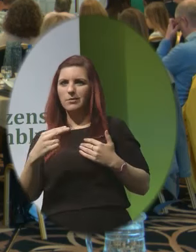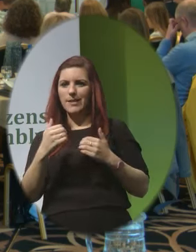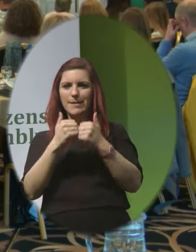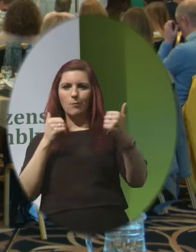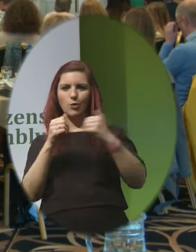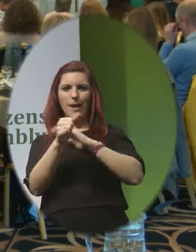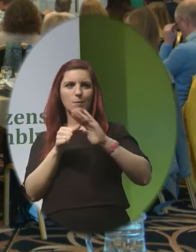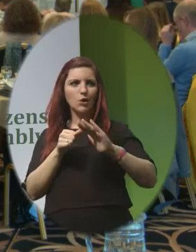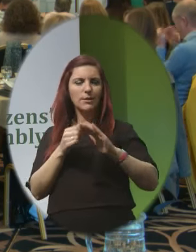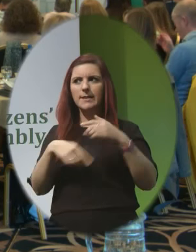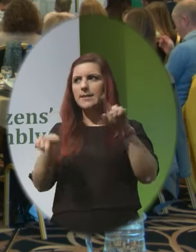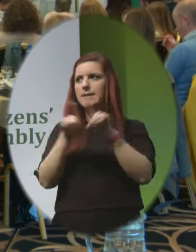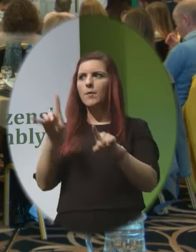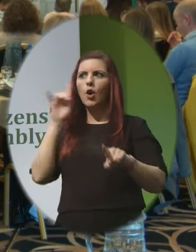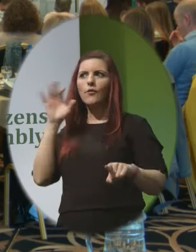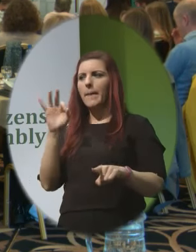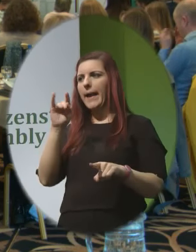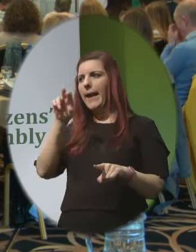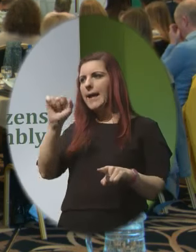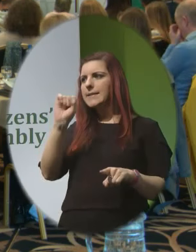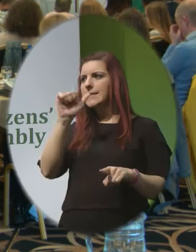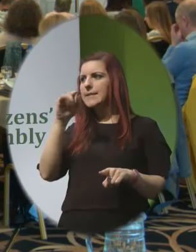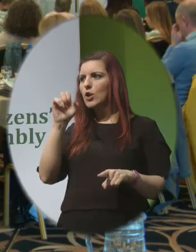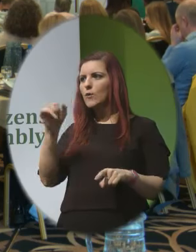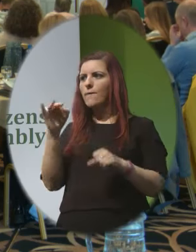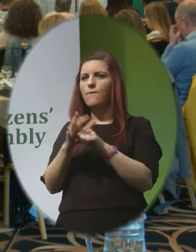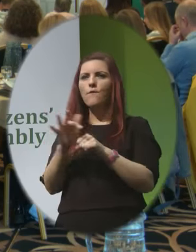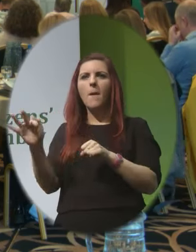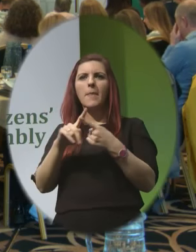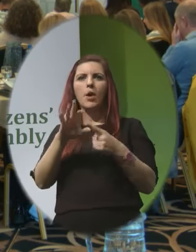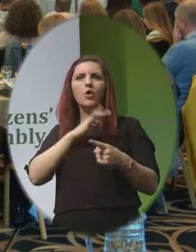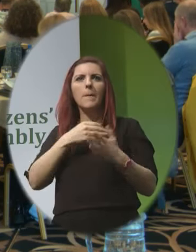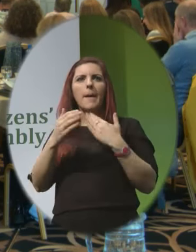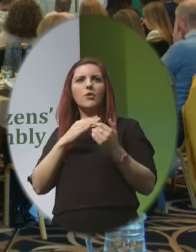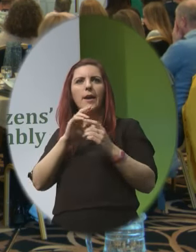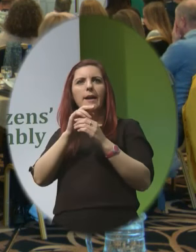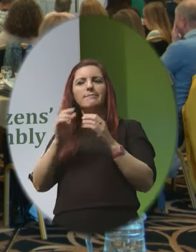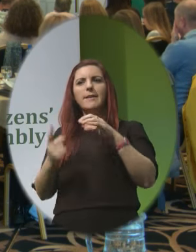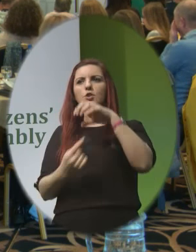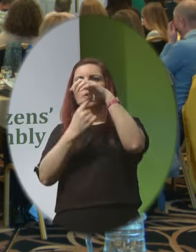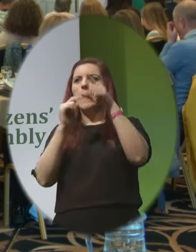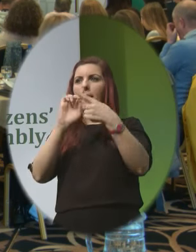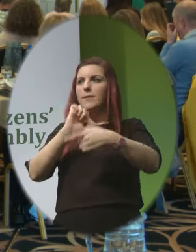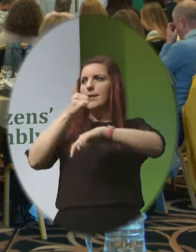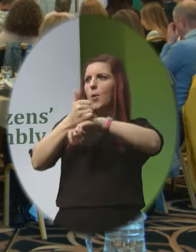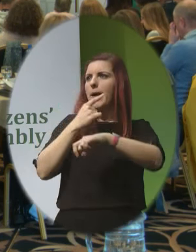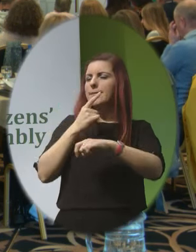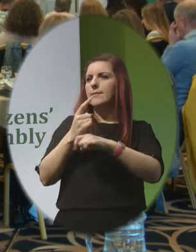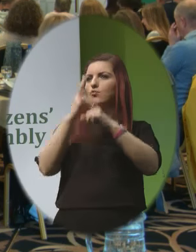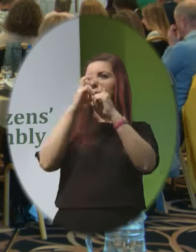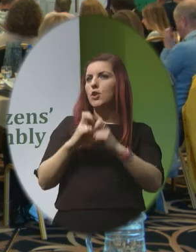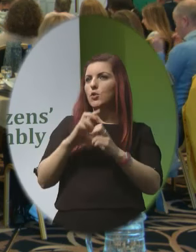You also heard from Gilda Sedge of the Guttmacher Institute Set up as the research branch of Planned Parenthood